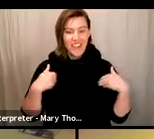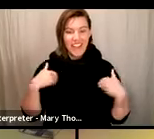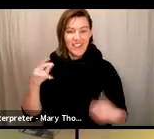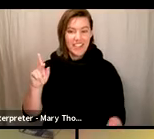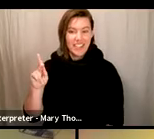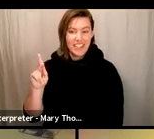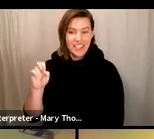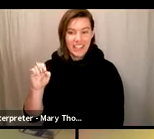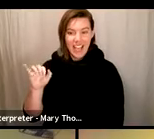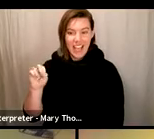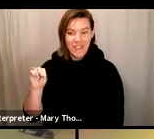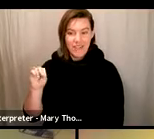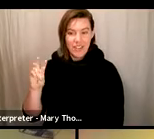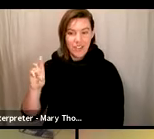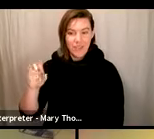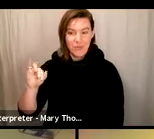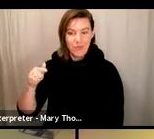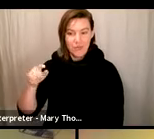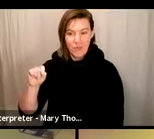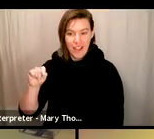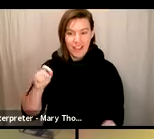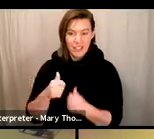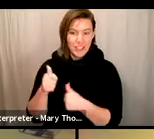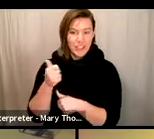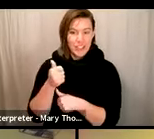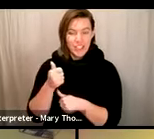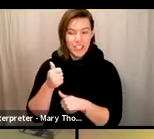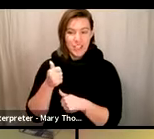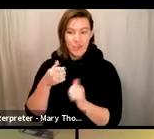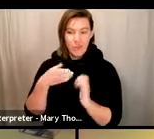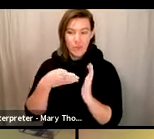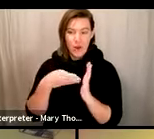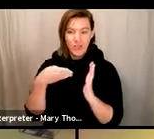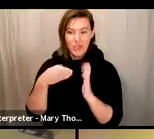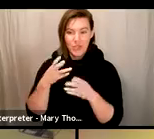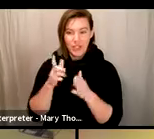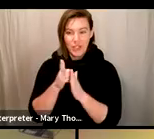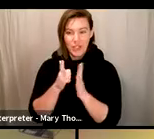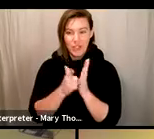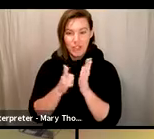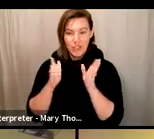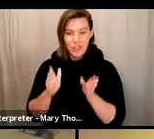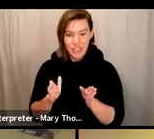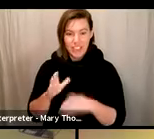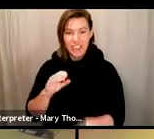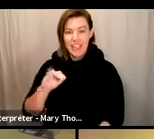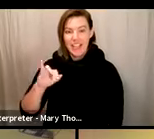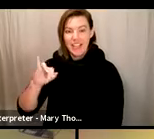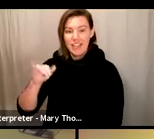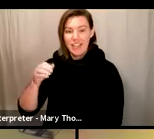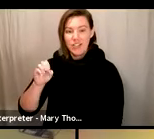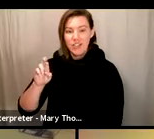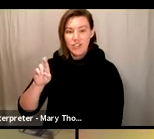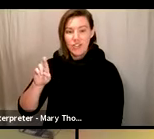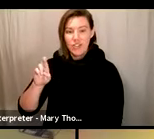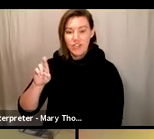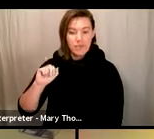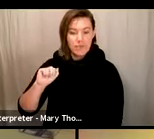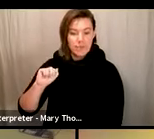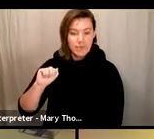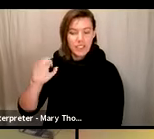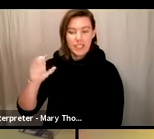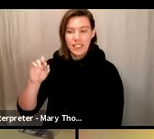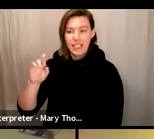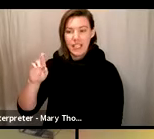and Carolyn Bush, Chief of Staff to the King County Council. We are also staffed today by Gerilyn Hampton,